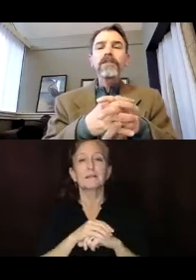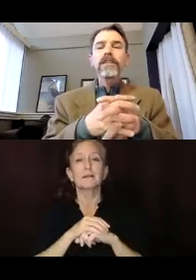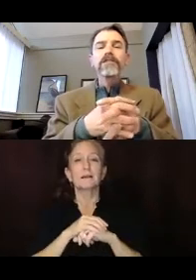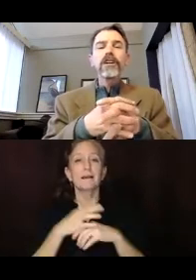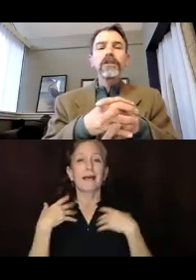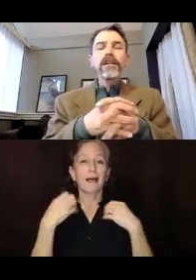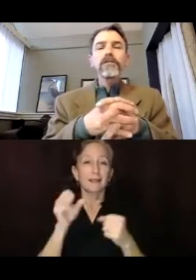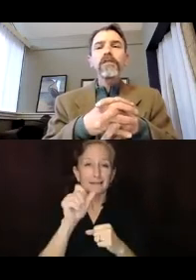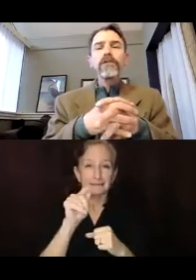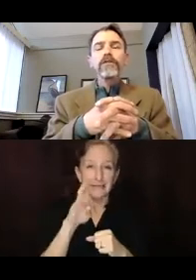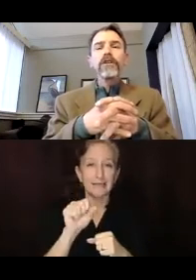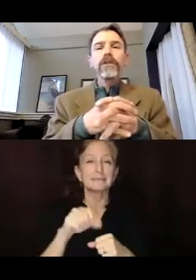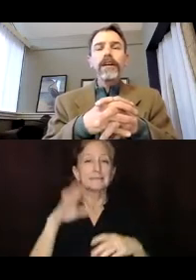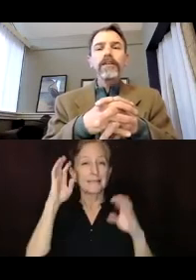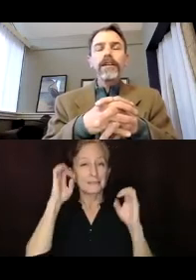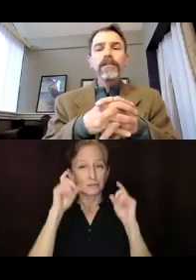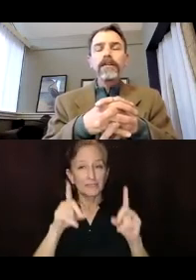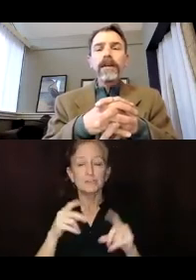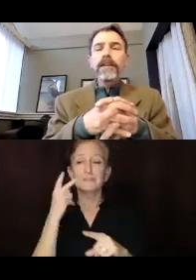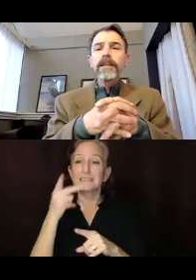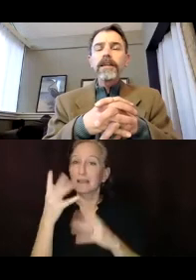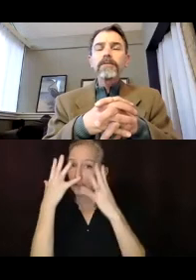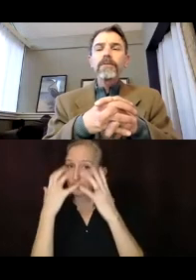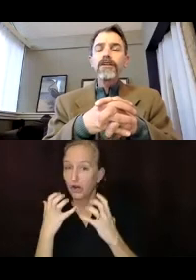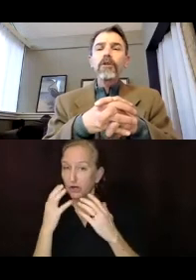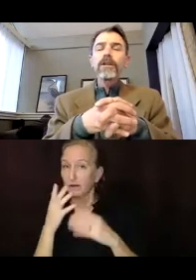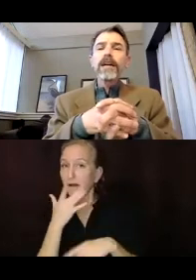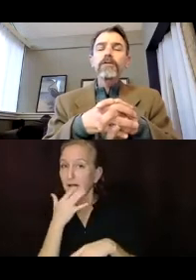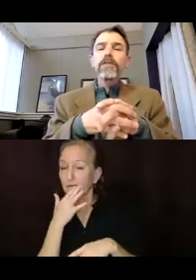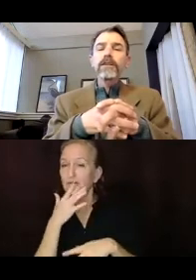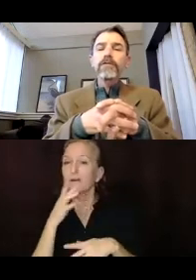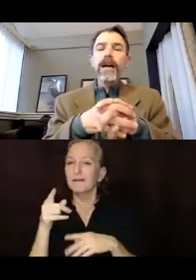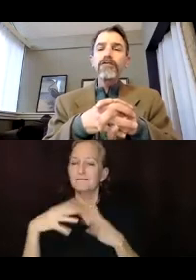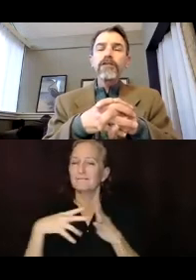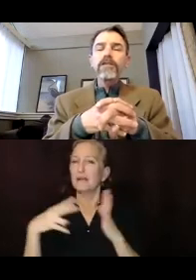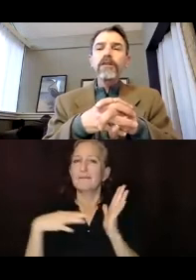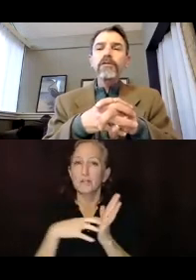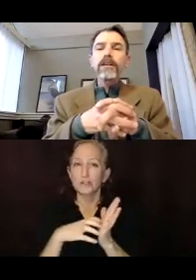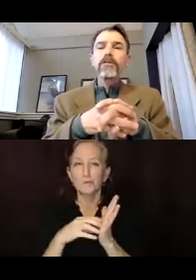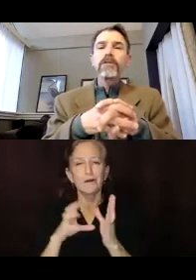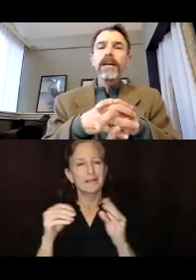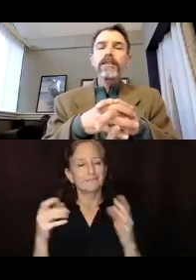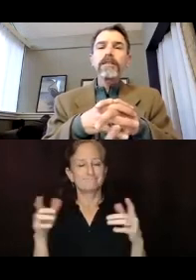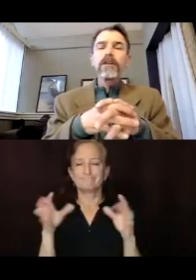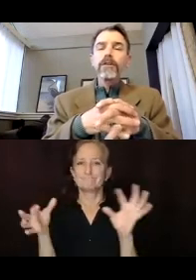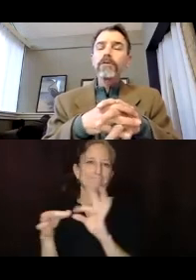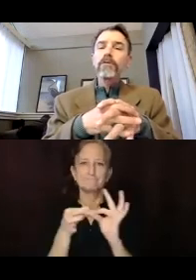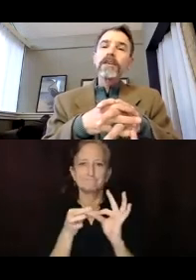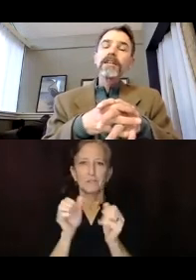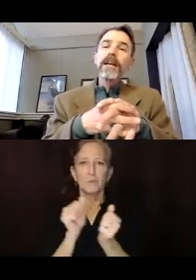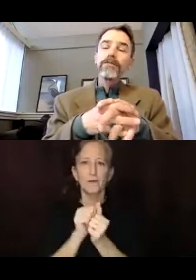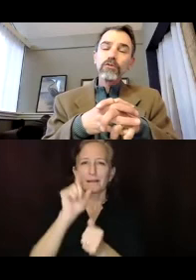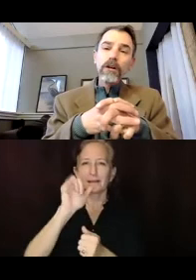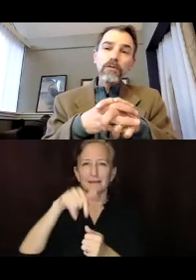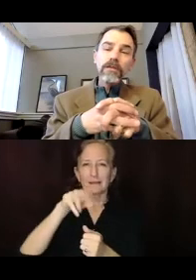again, you can see the darker colors of the more vulnerable areas and it, it, coincides with the liquefaction zones. It coincides with where we're